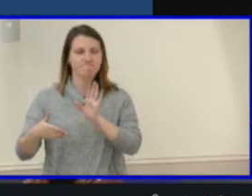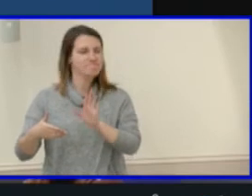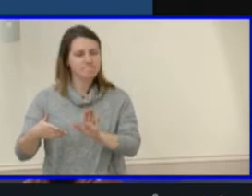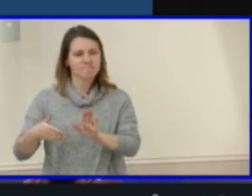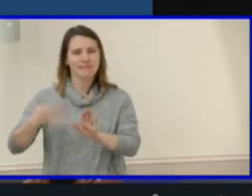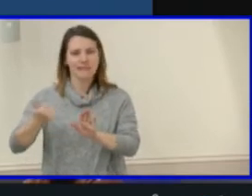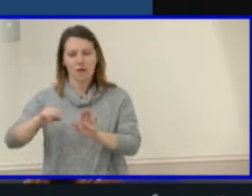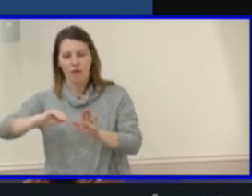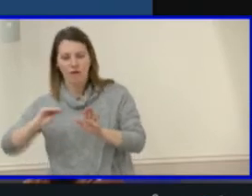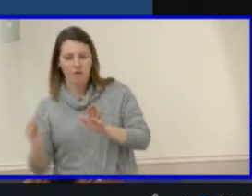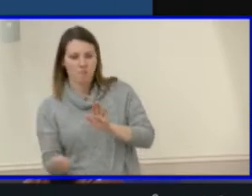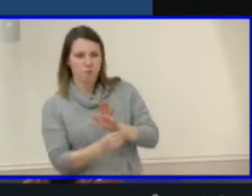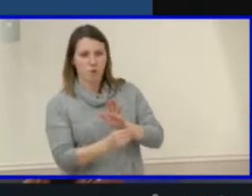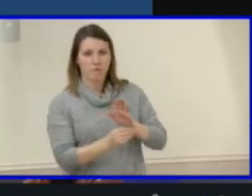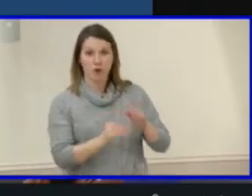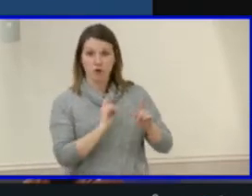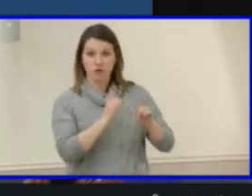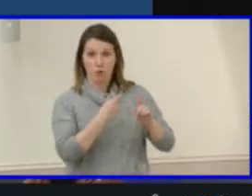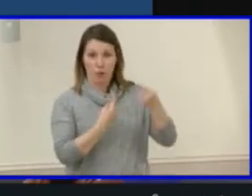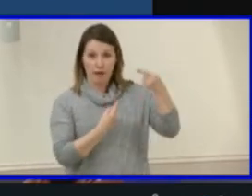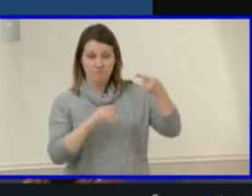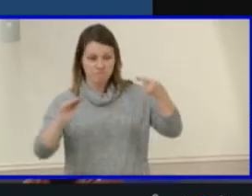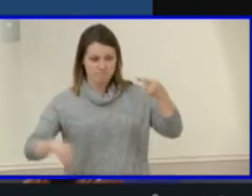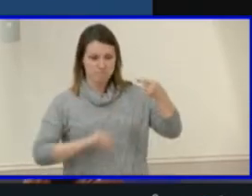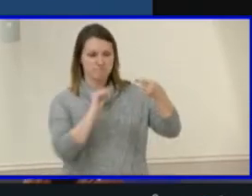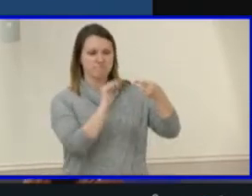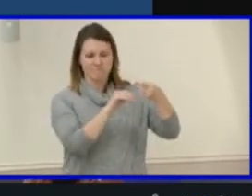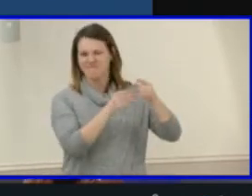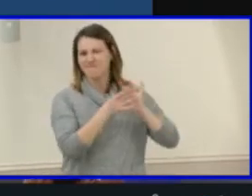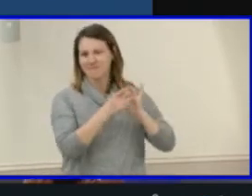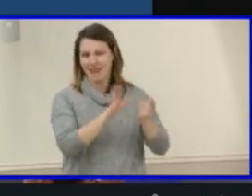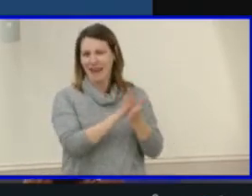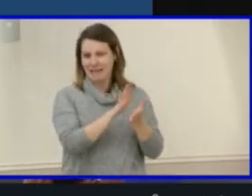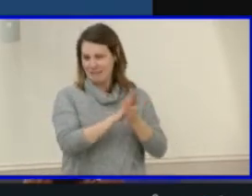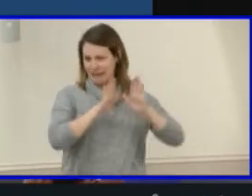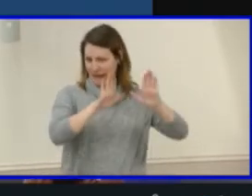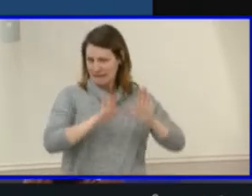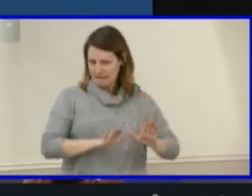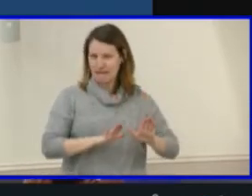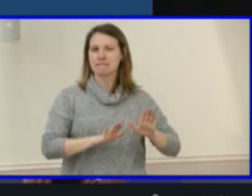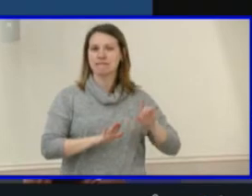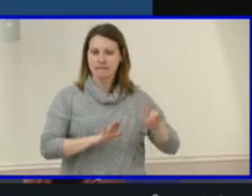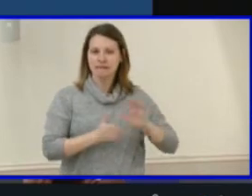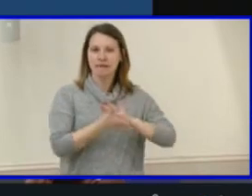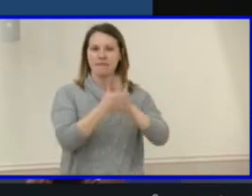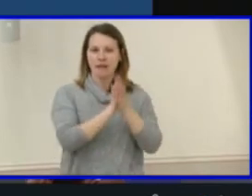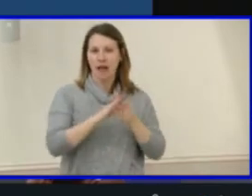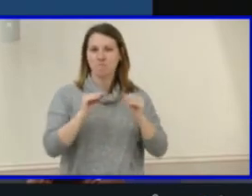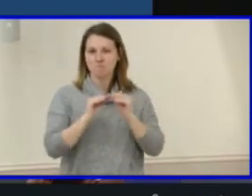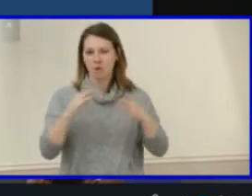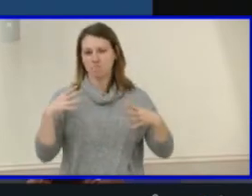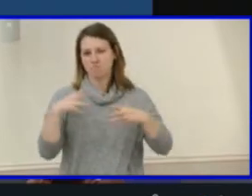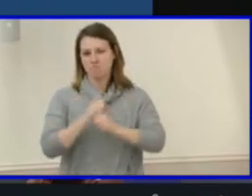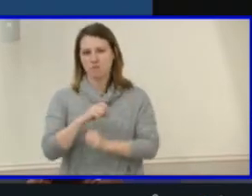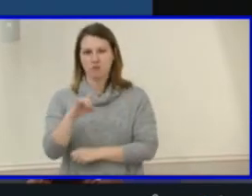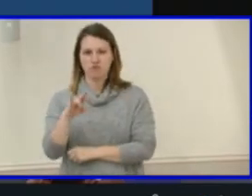under goal one, related to academic excellence, and combined into one more comprehensive driver.